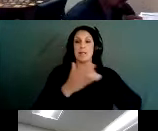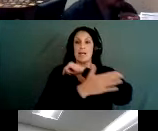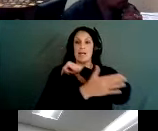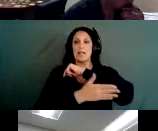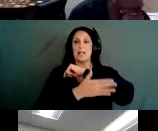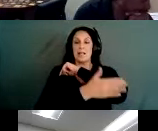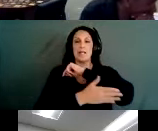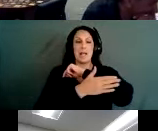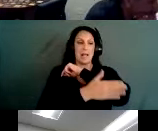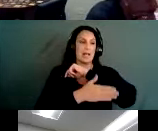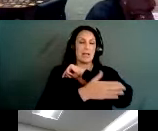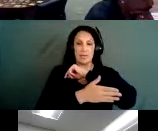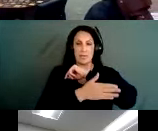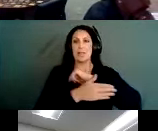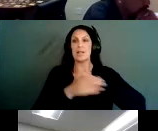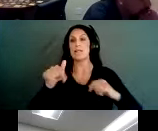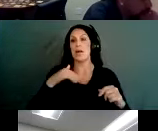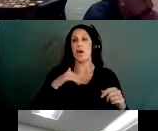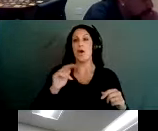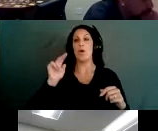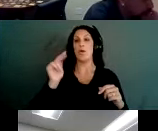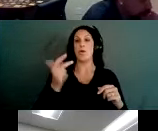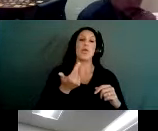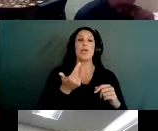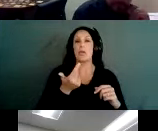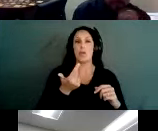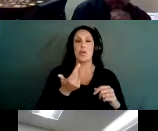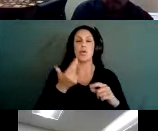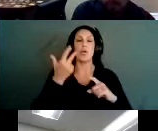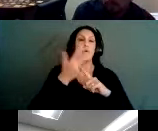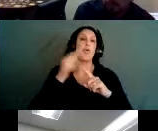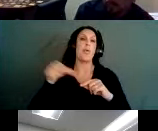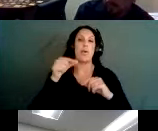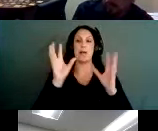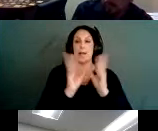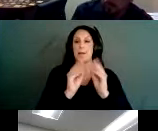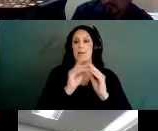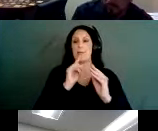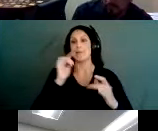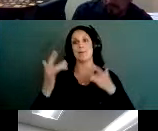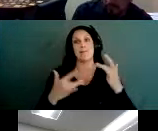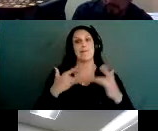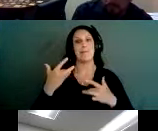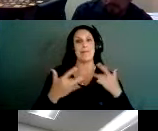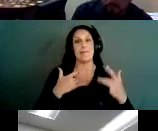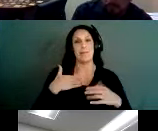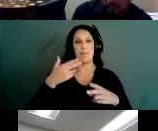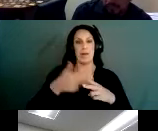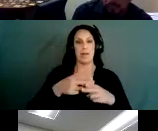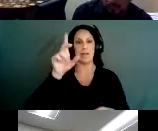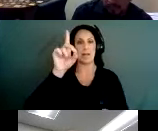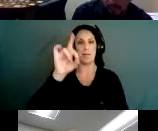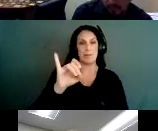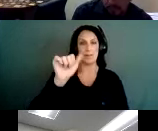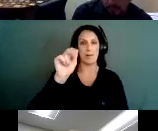Coalition. This is our third quarterly meeting and we are excited to have you today. My name is Diana Gutierrez and I am the